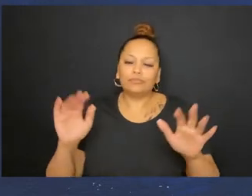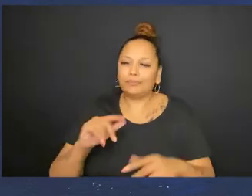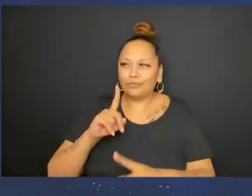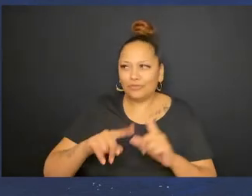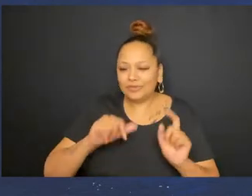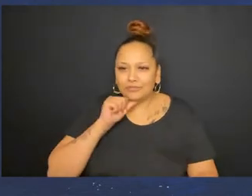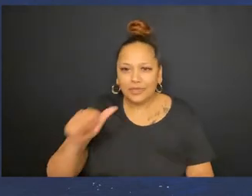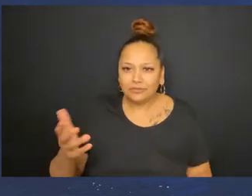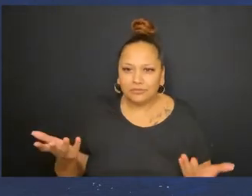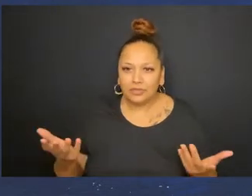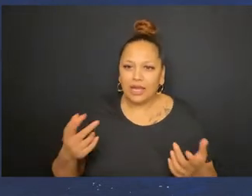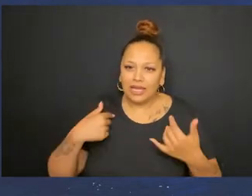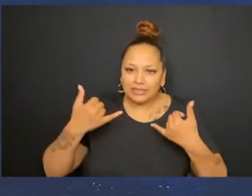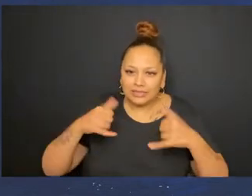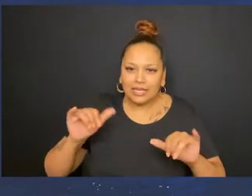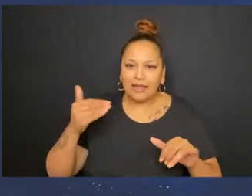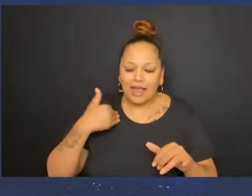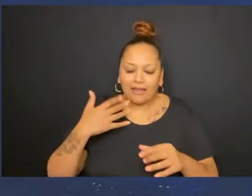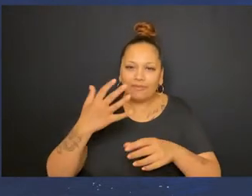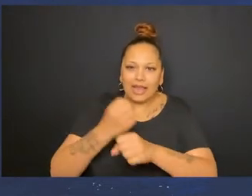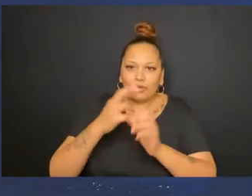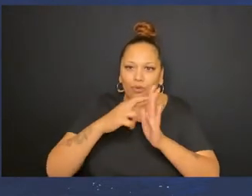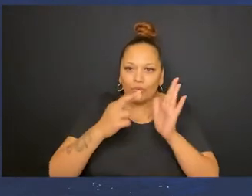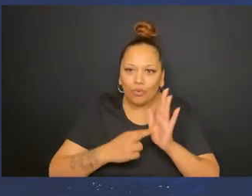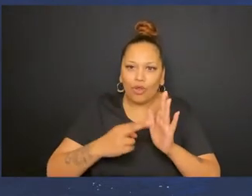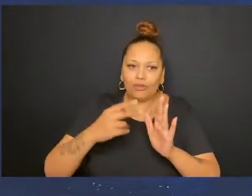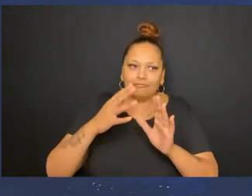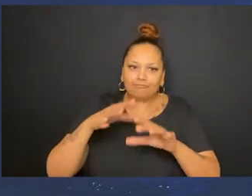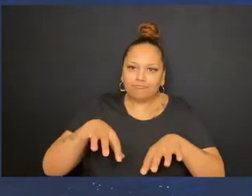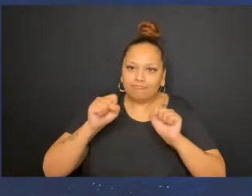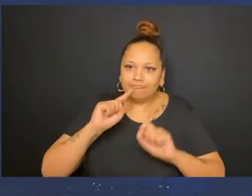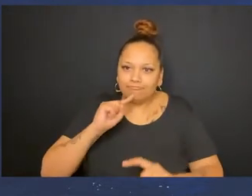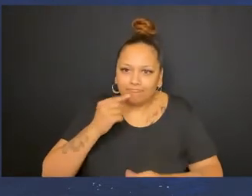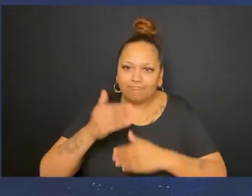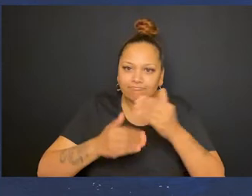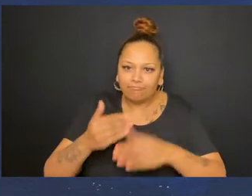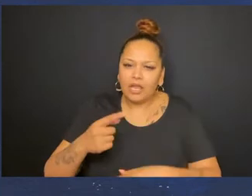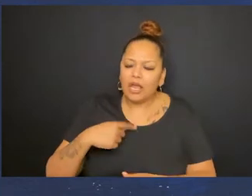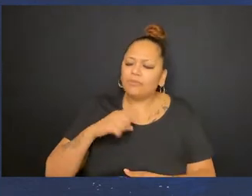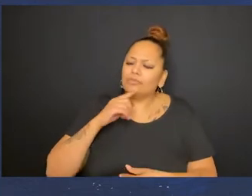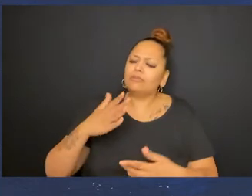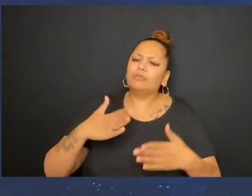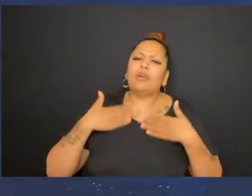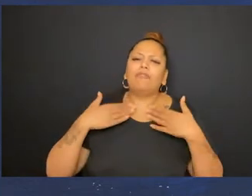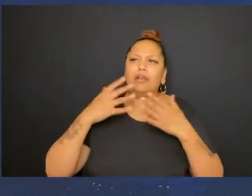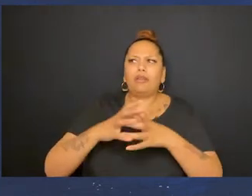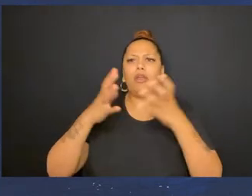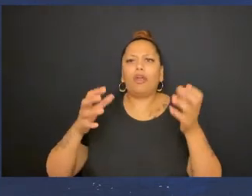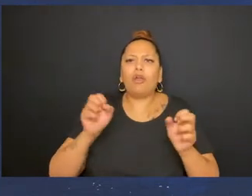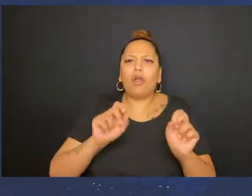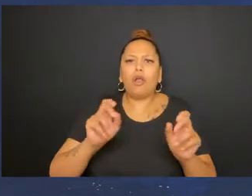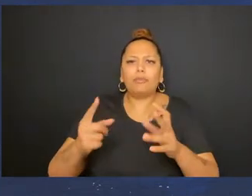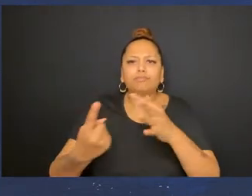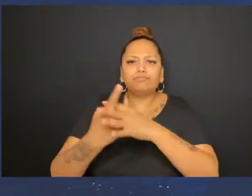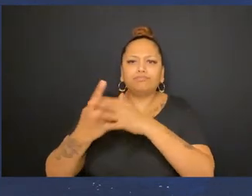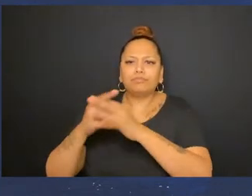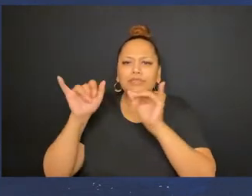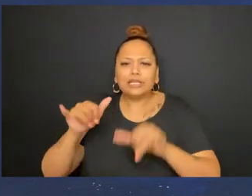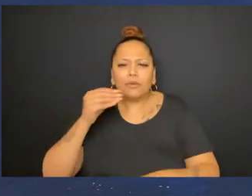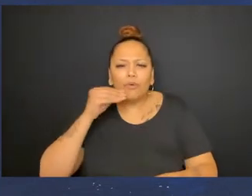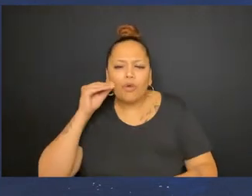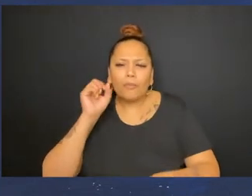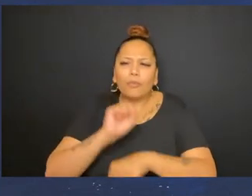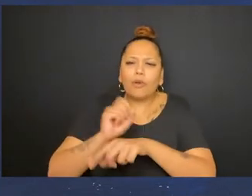pandemic is over. It's really not. And so I'm still having to take these precautions for myself. I was grateful to have a lot of opportunities